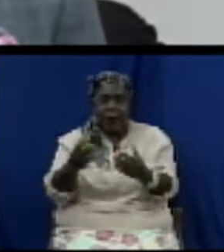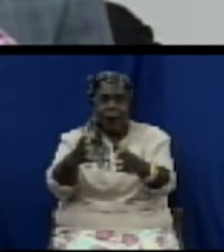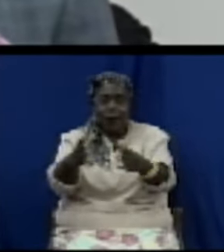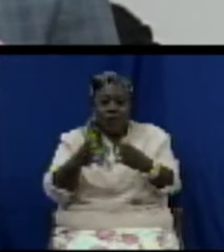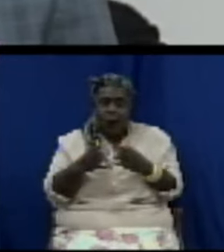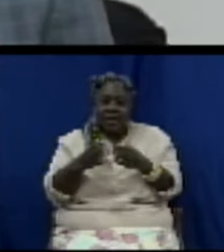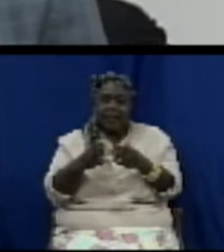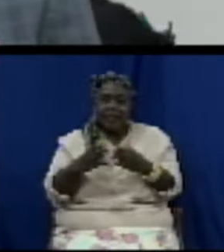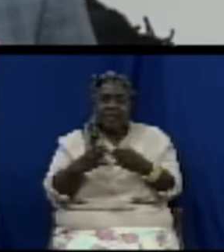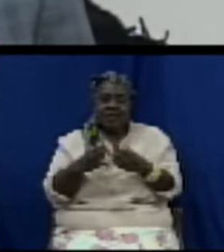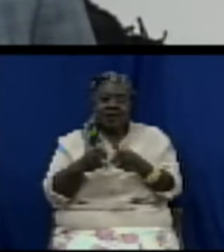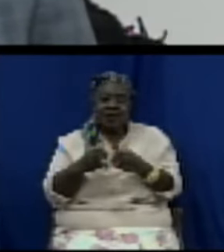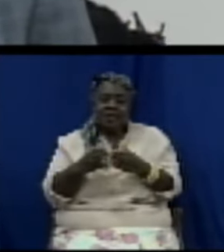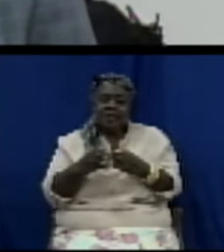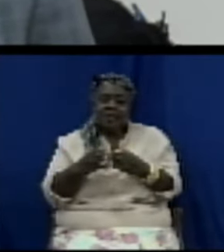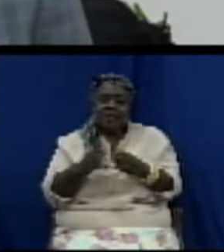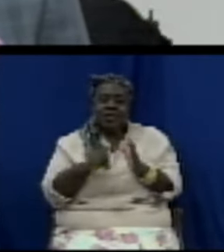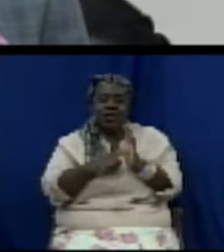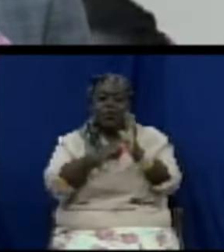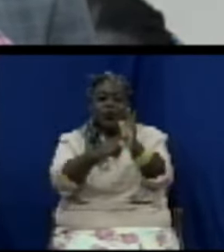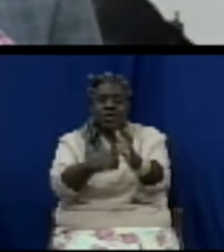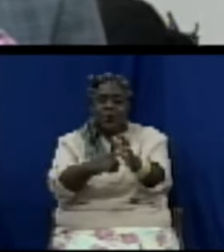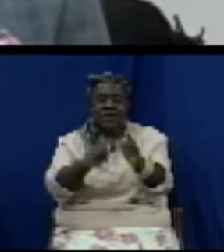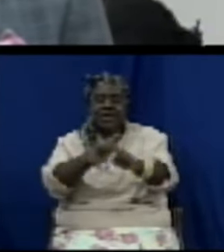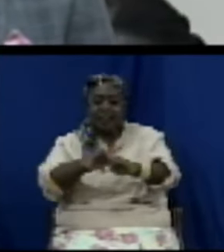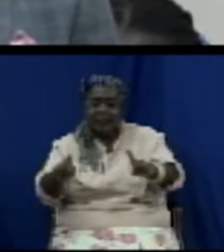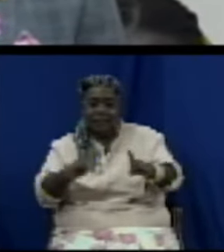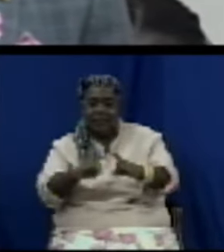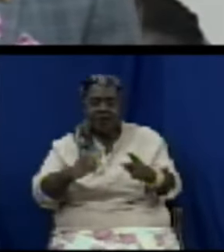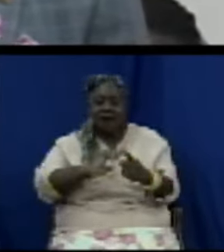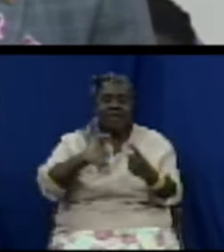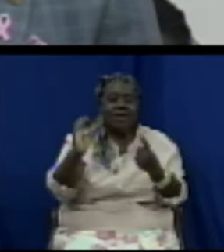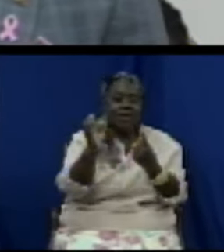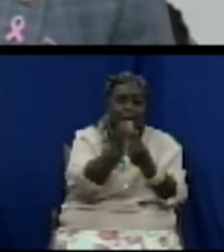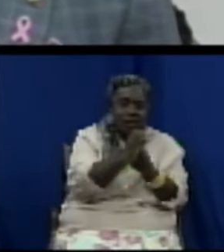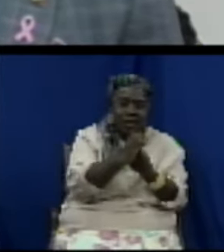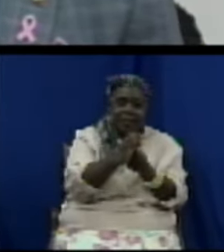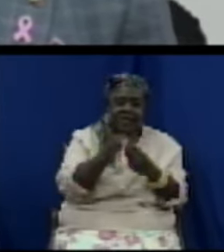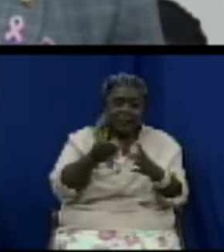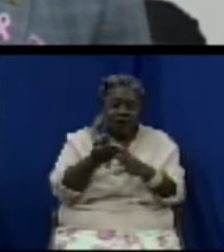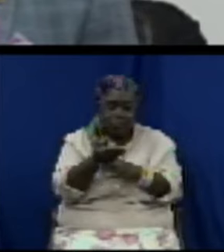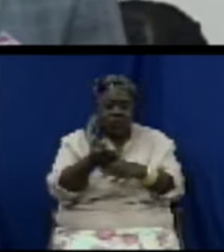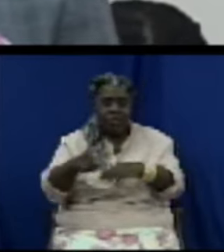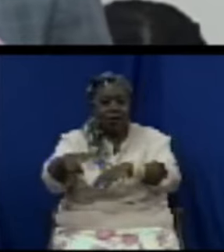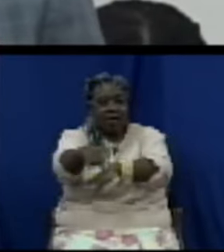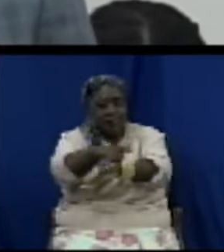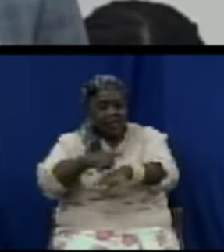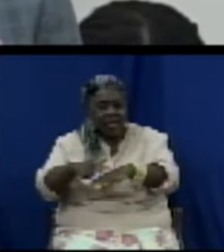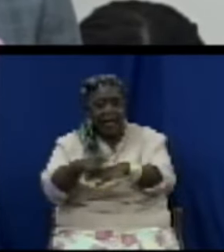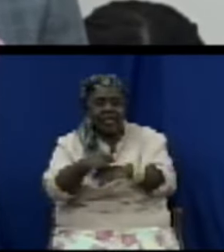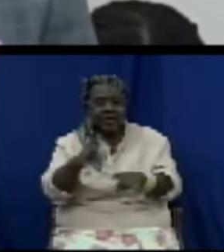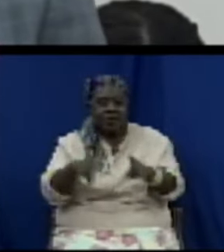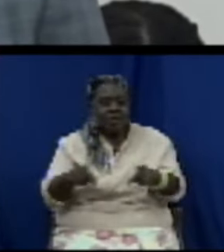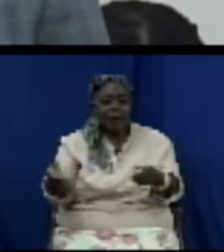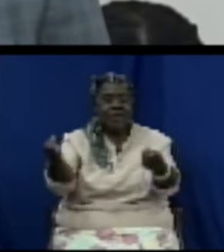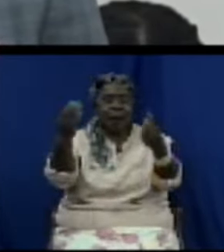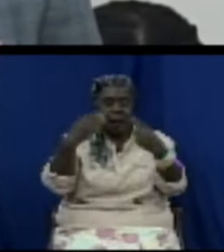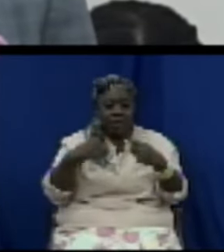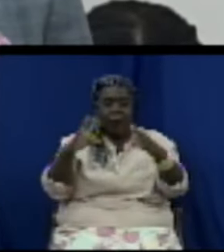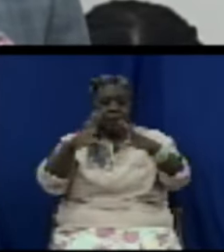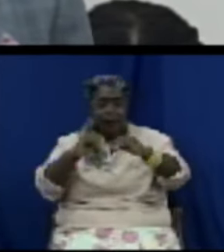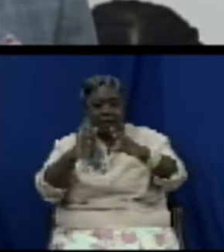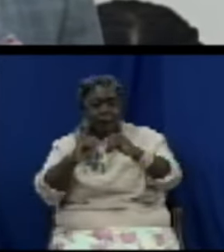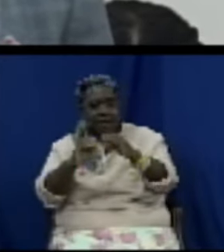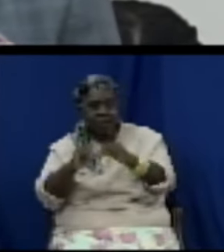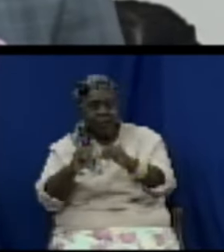road so that our people in the villages and communities can have an opportunity to hear about where we are. We